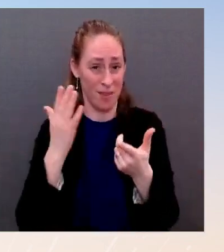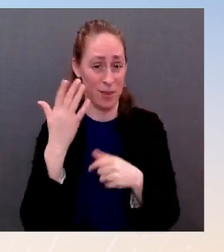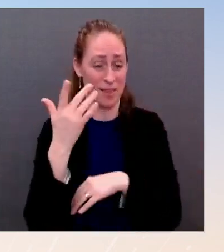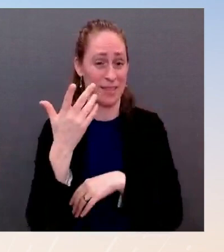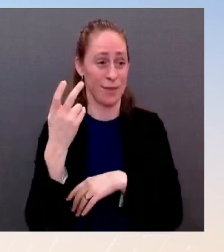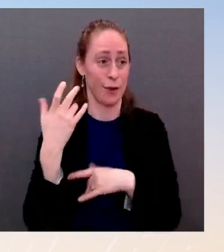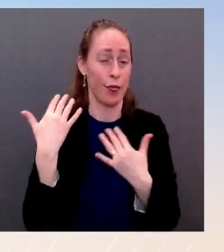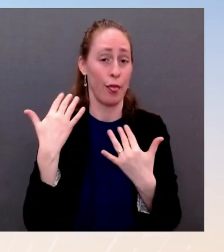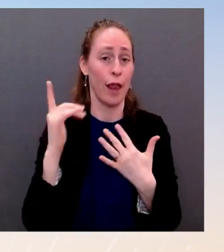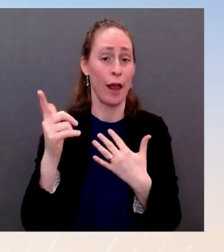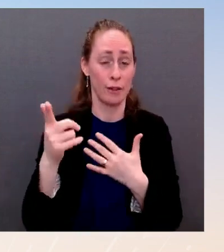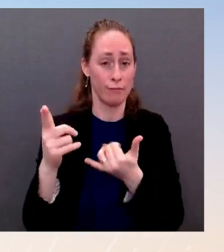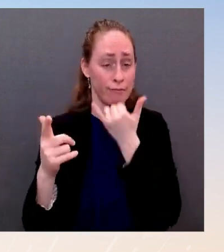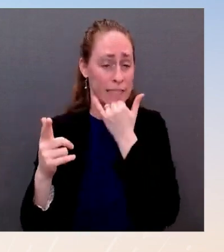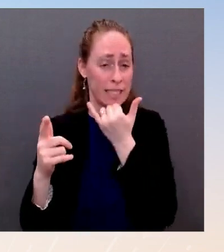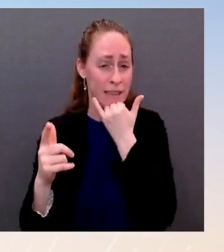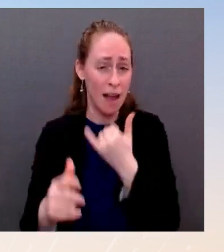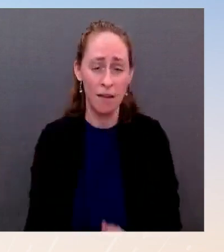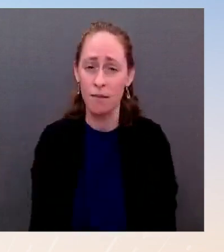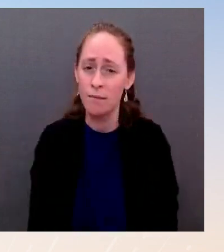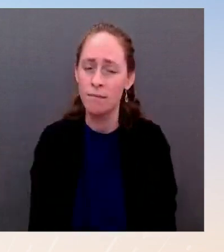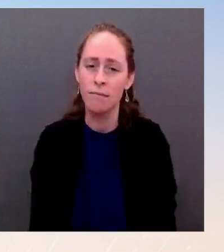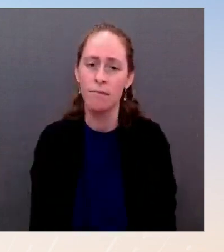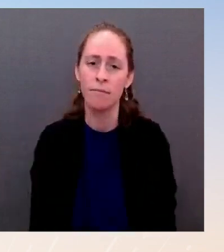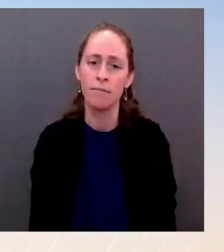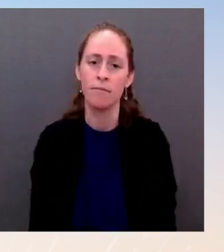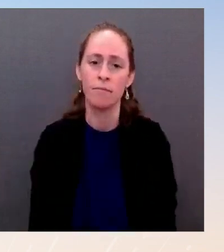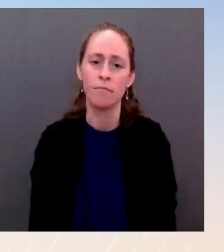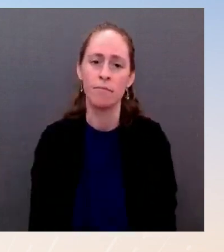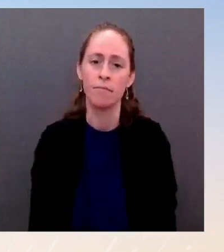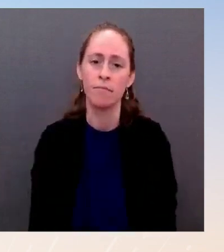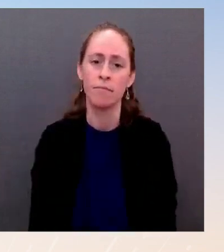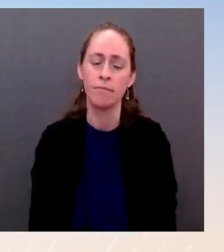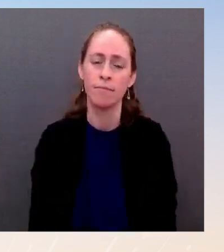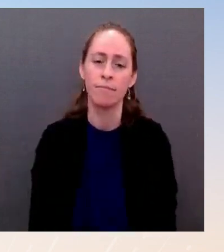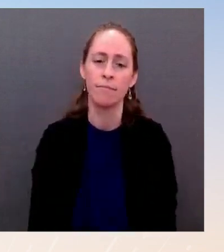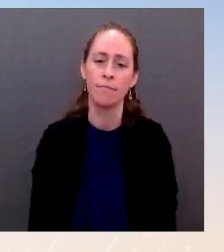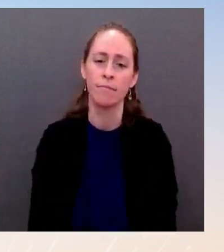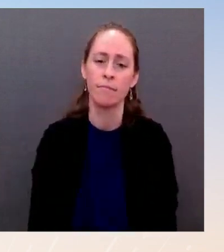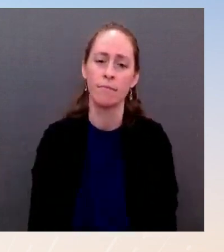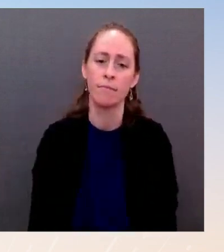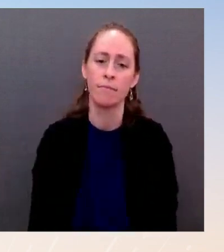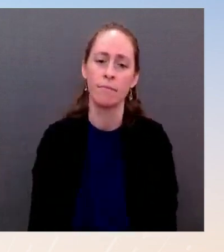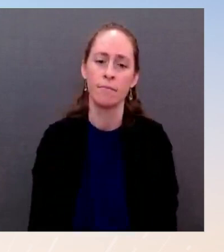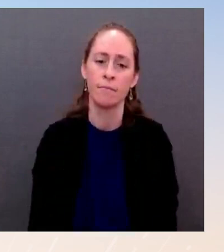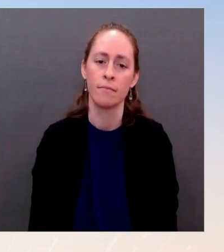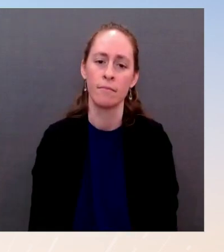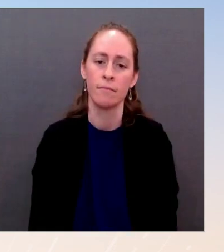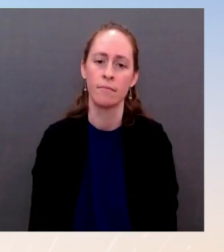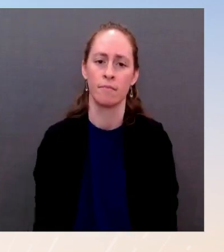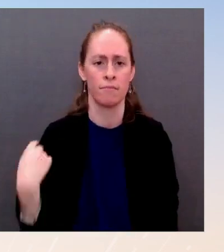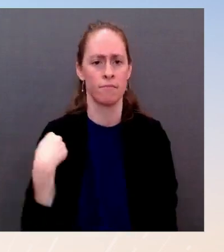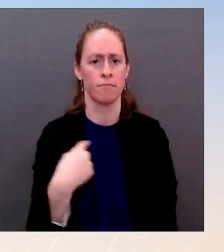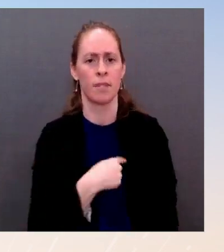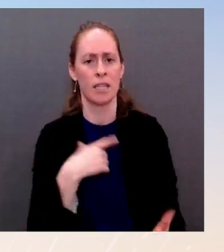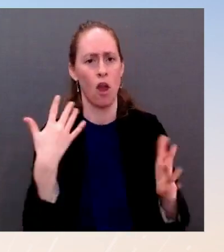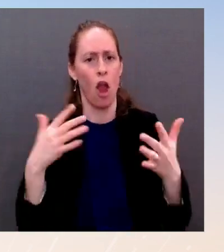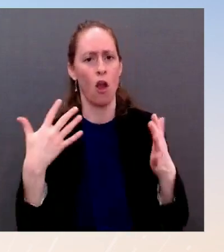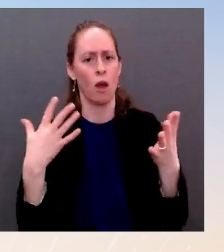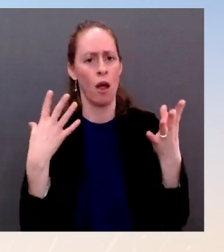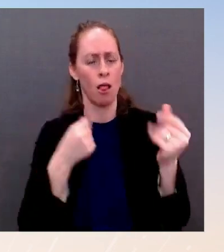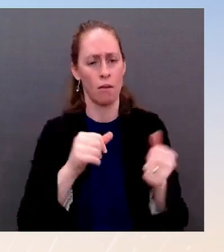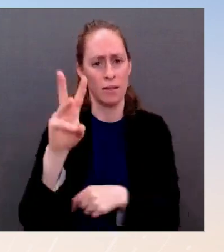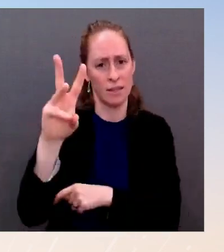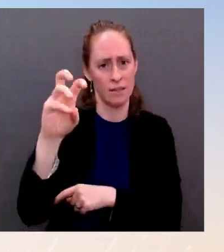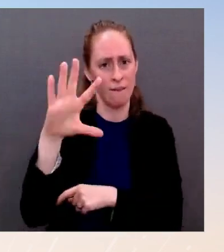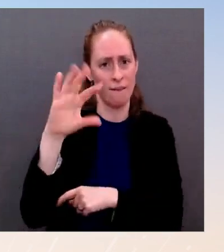dollars, $650 million in defensive assistance to Ukraine. That's more than has ever been given by any President in any